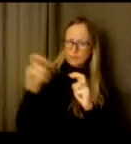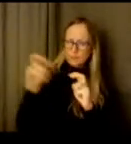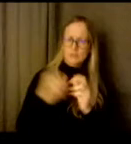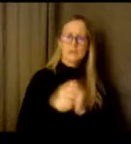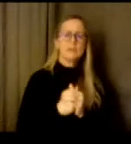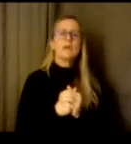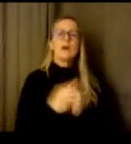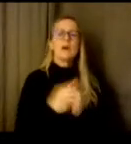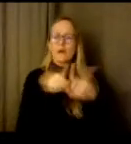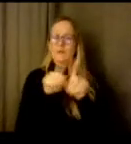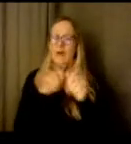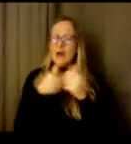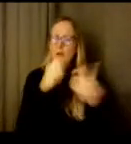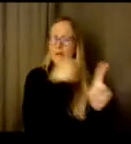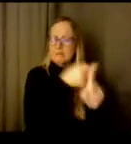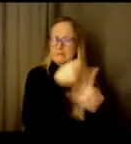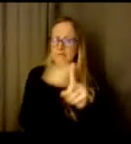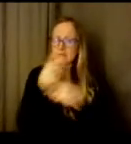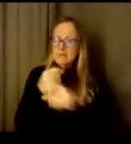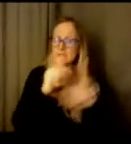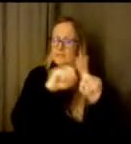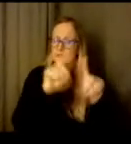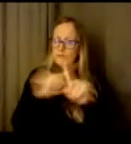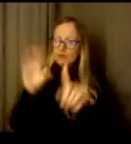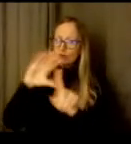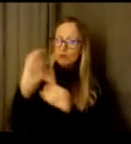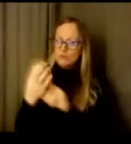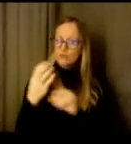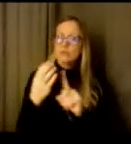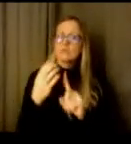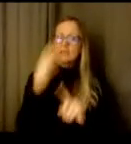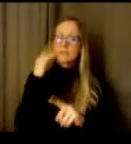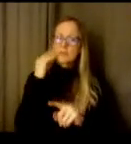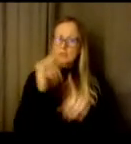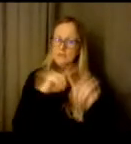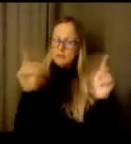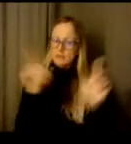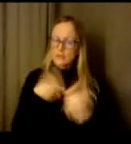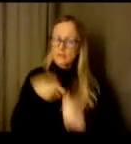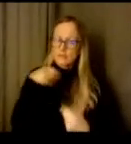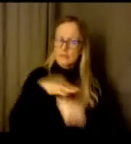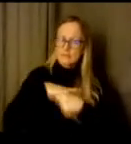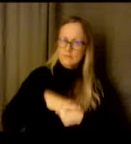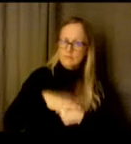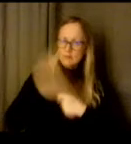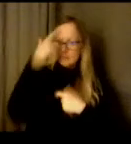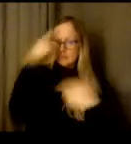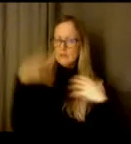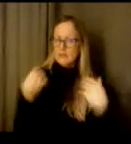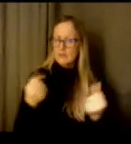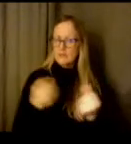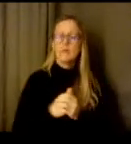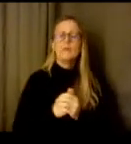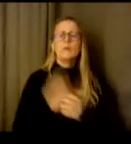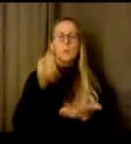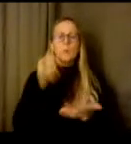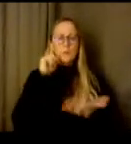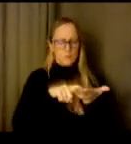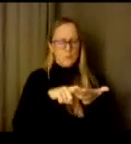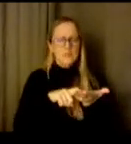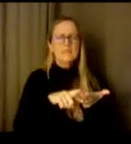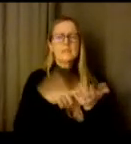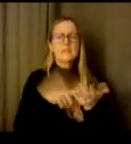cultures and the importance of taking care of ourselves and each other. Historically, we know that mental health trends have been increasing over the years